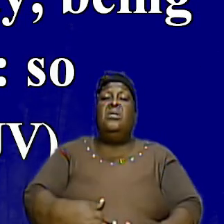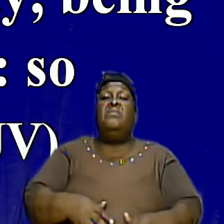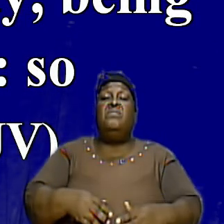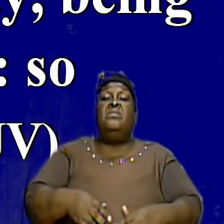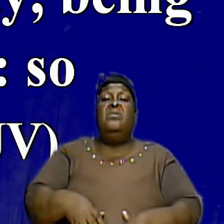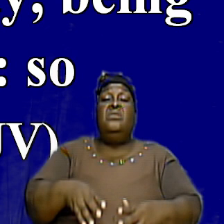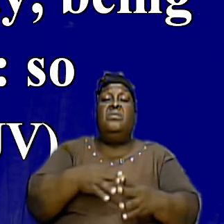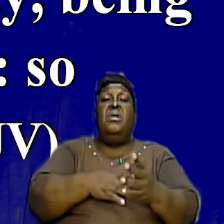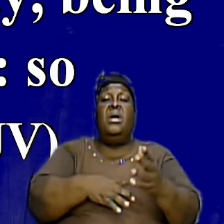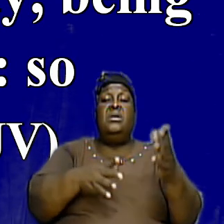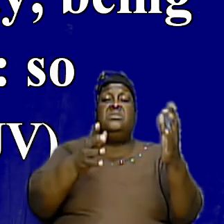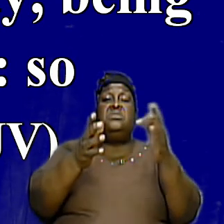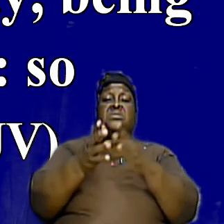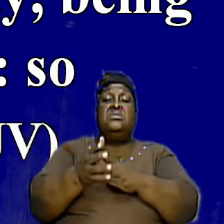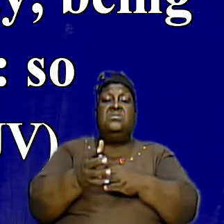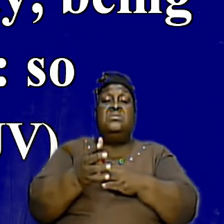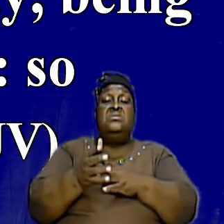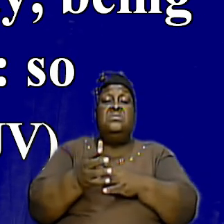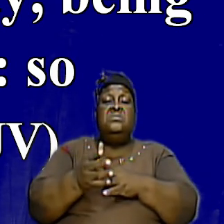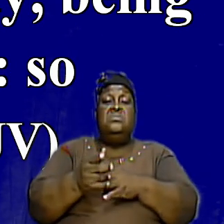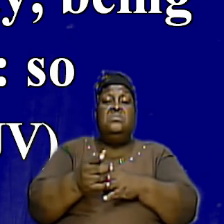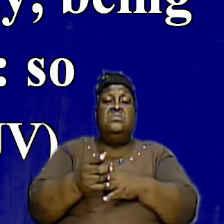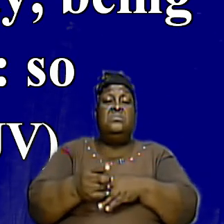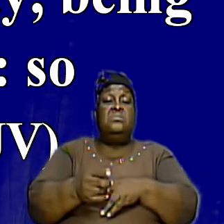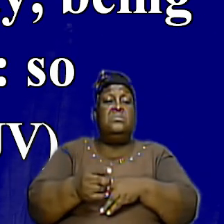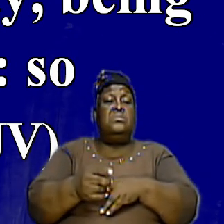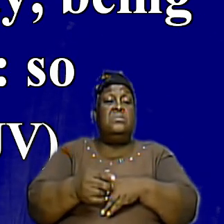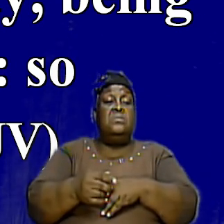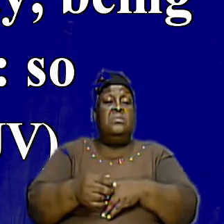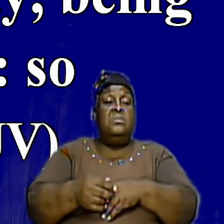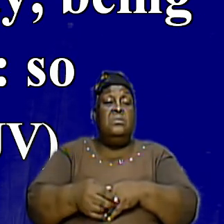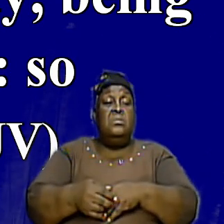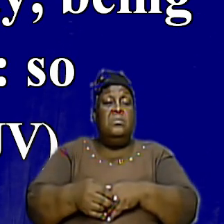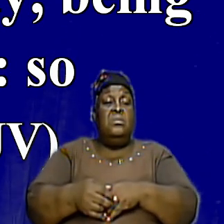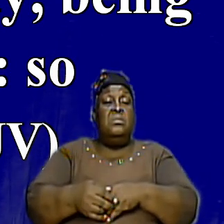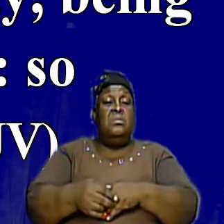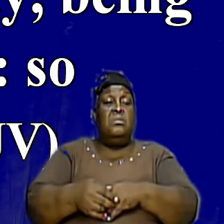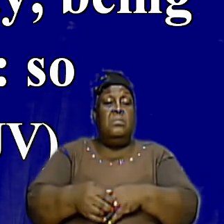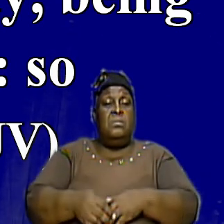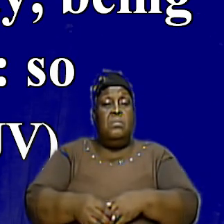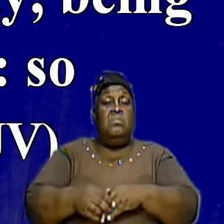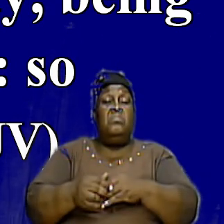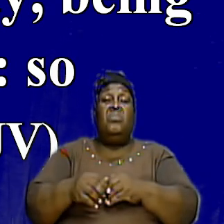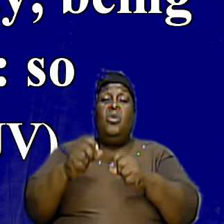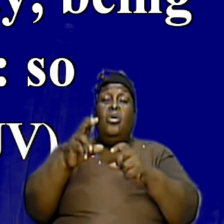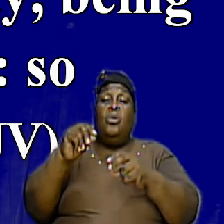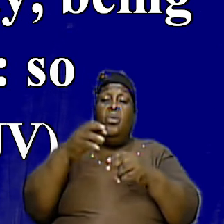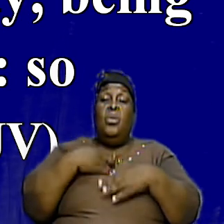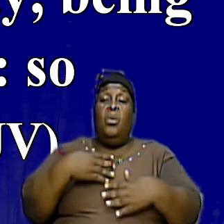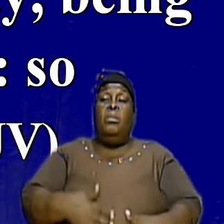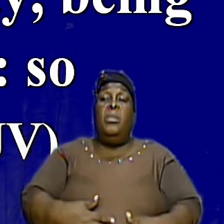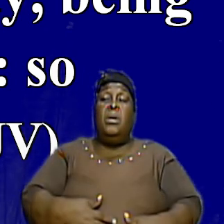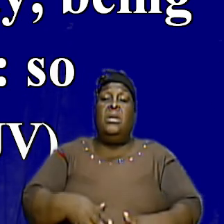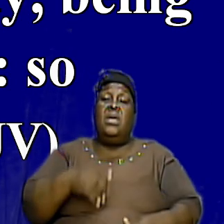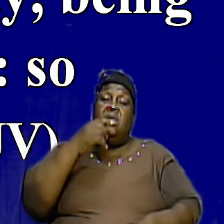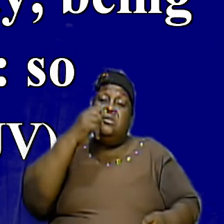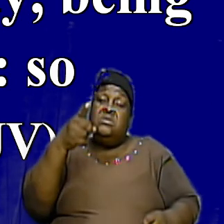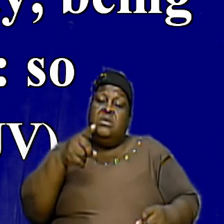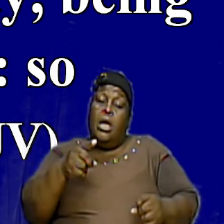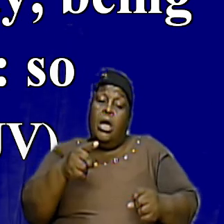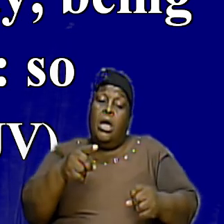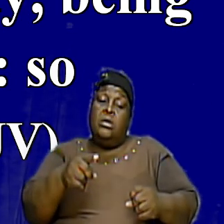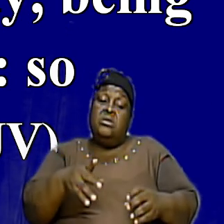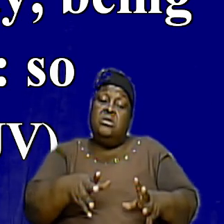Is one In other words It is one Church And nobody Can pull Themselves out